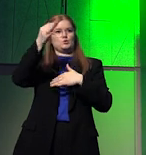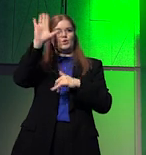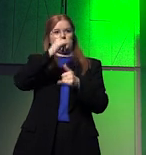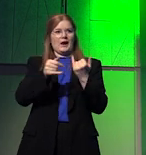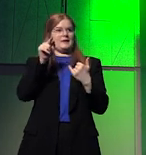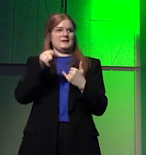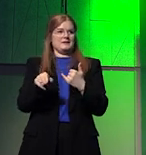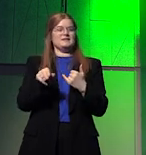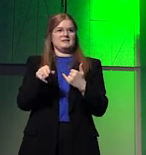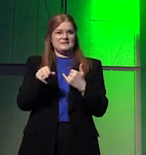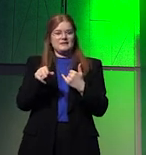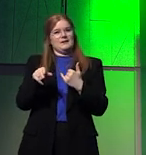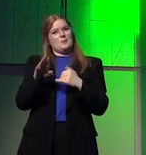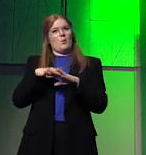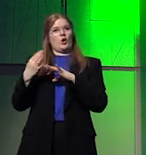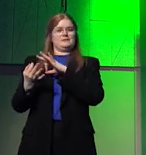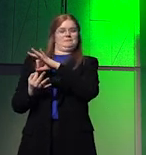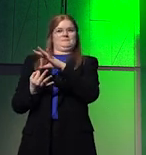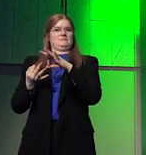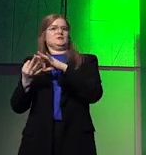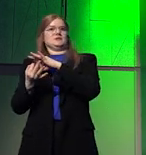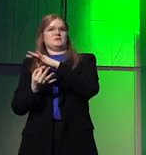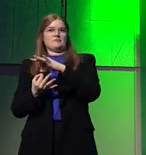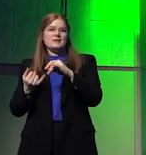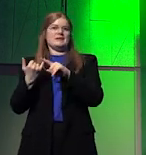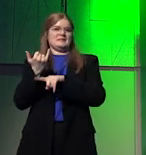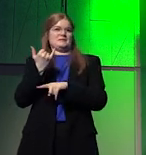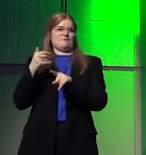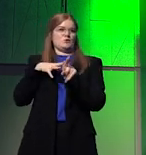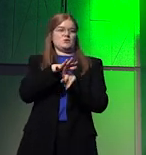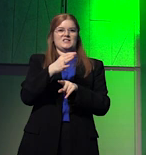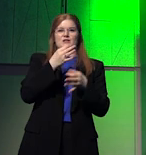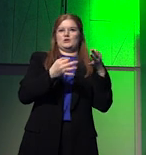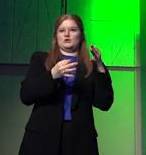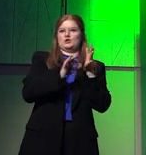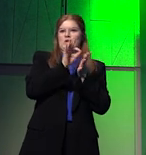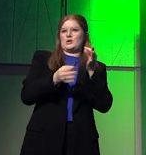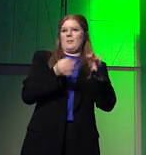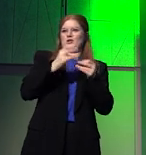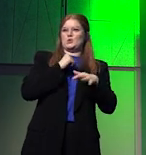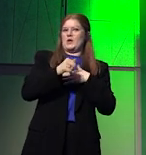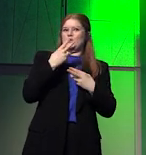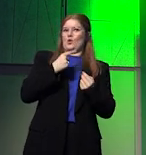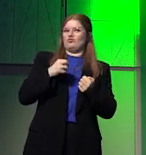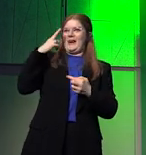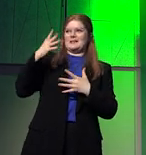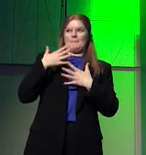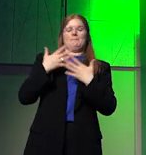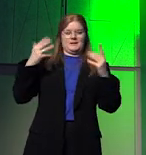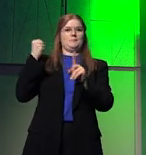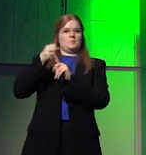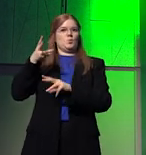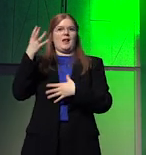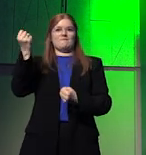more pervasive in geopolitics today than we tend to give it credit for. And it